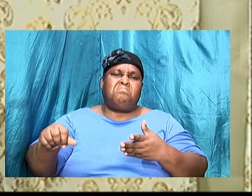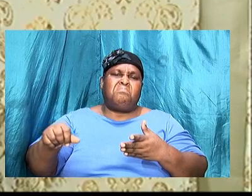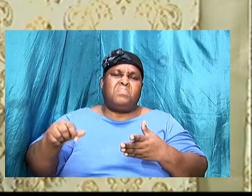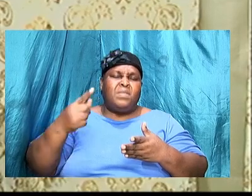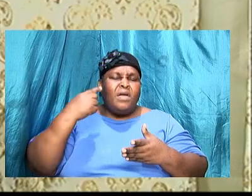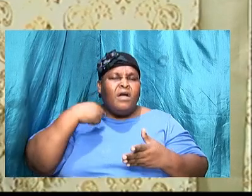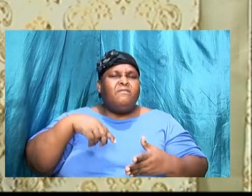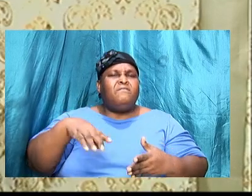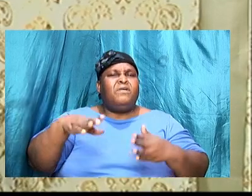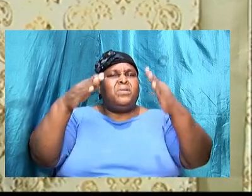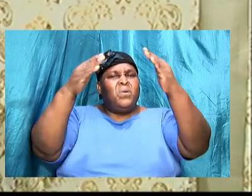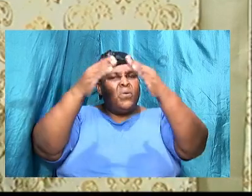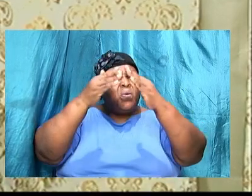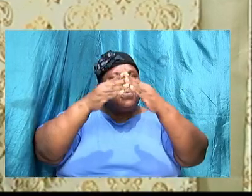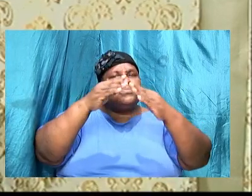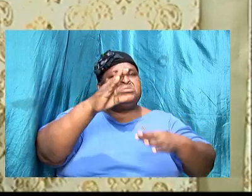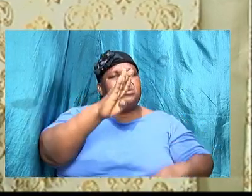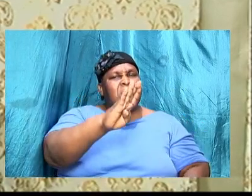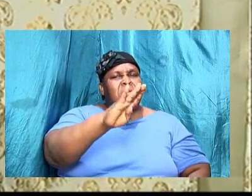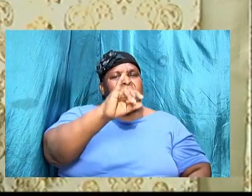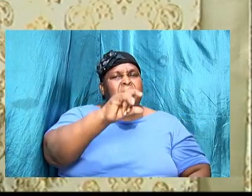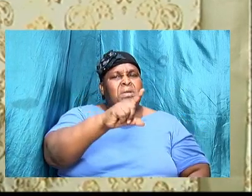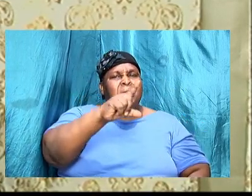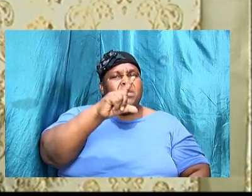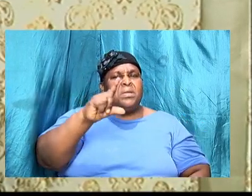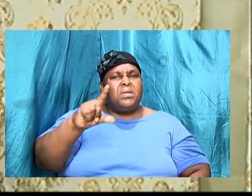what is it that you say you put in everything